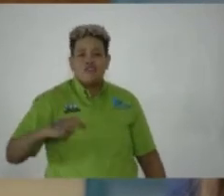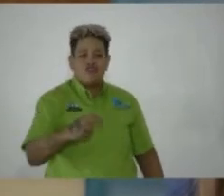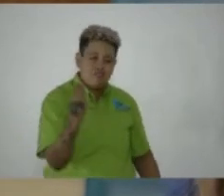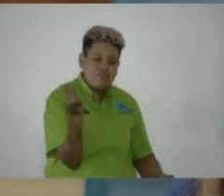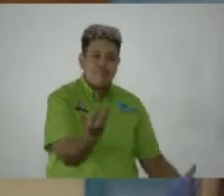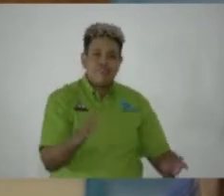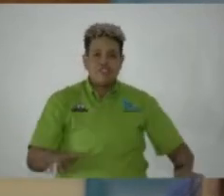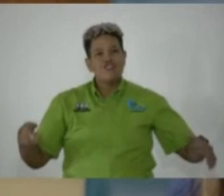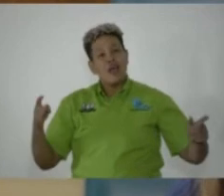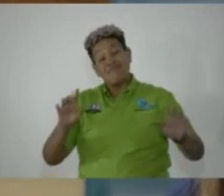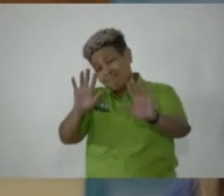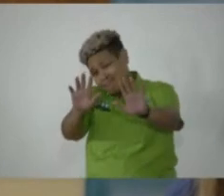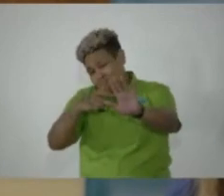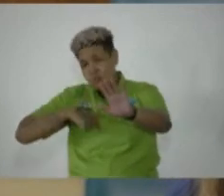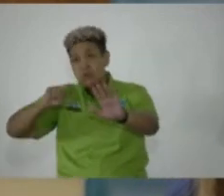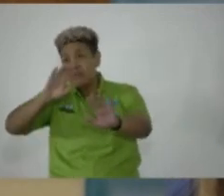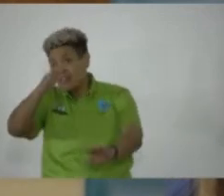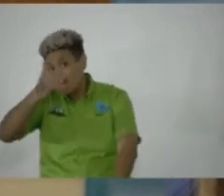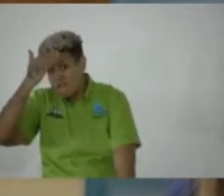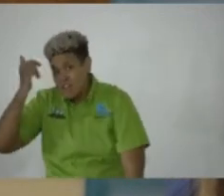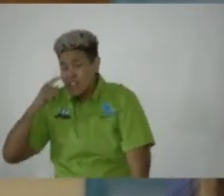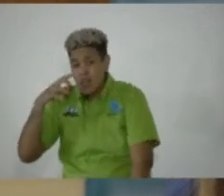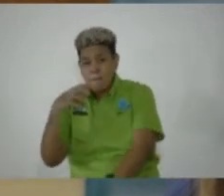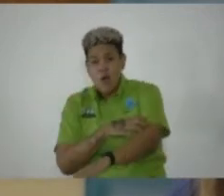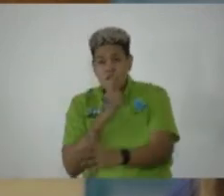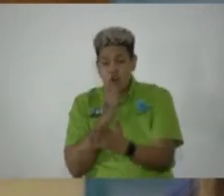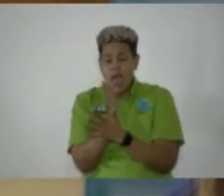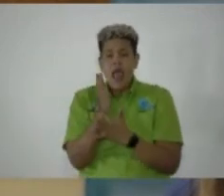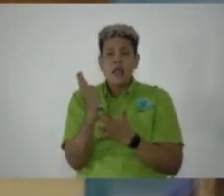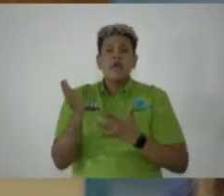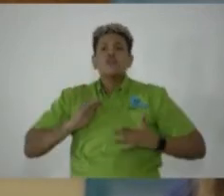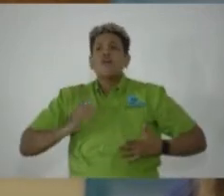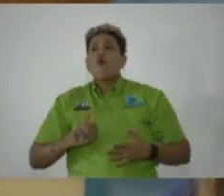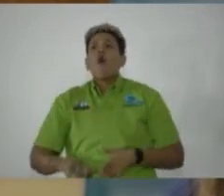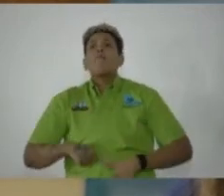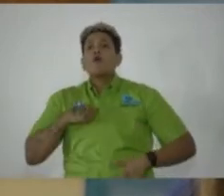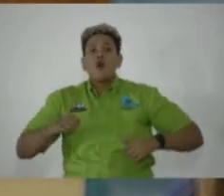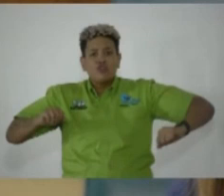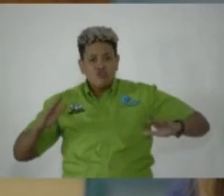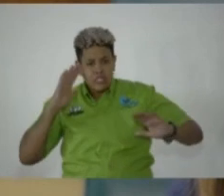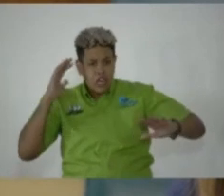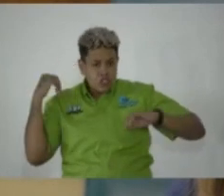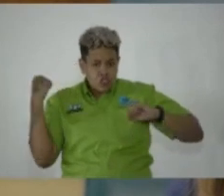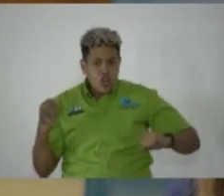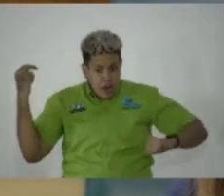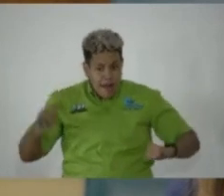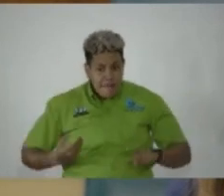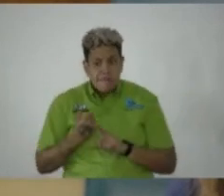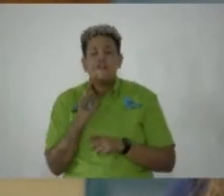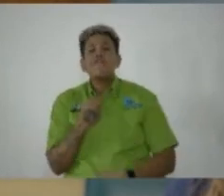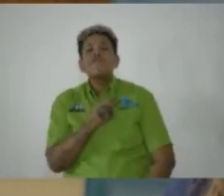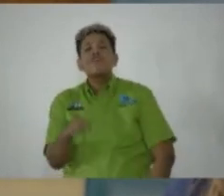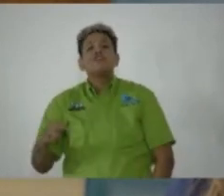Of course, we must never forget that a powerful element of our proud, resilient and strong heritage is a religious